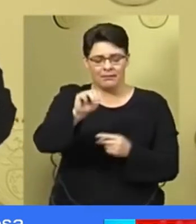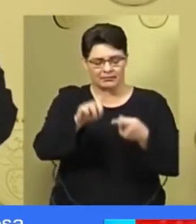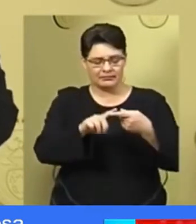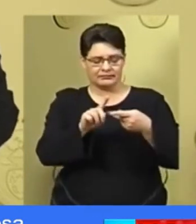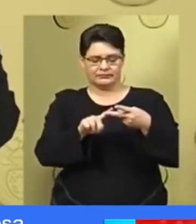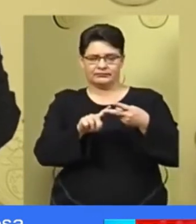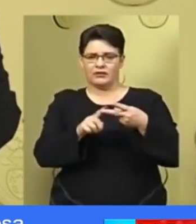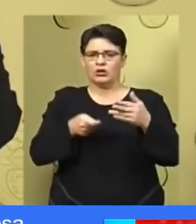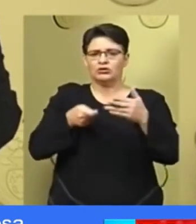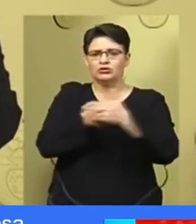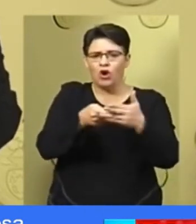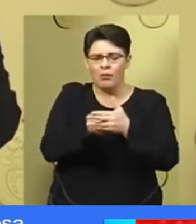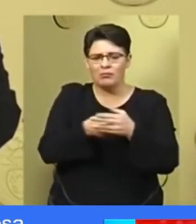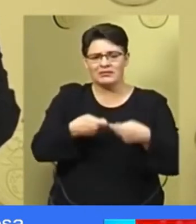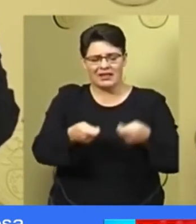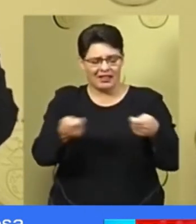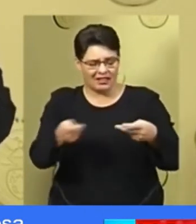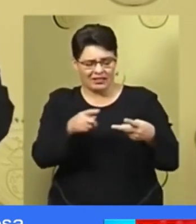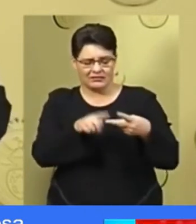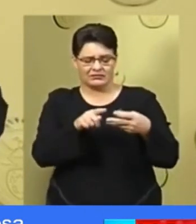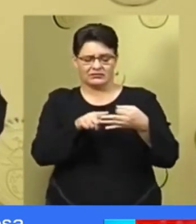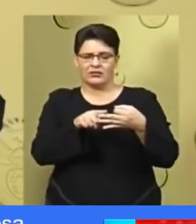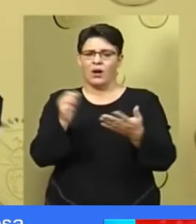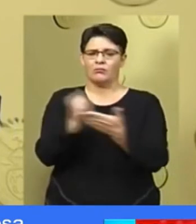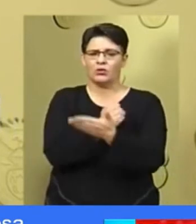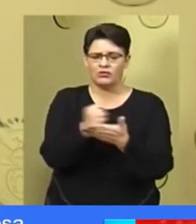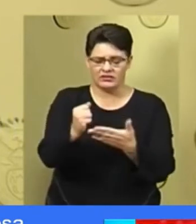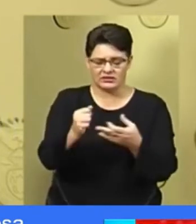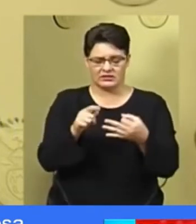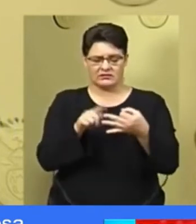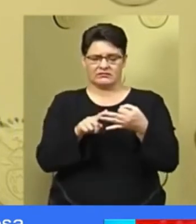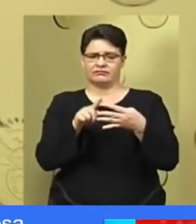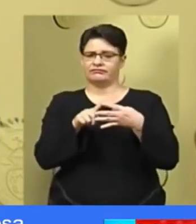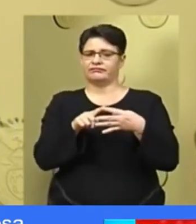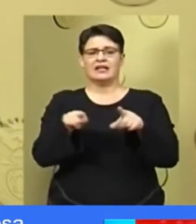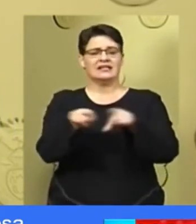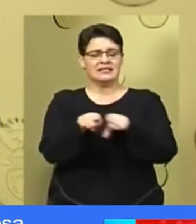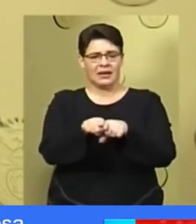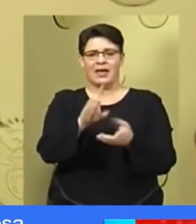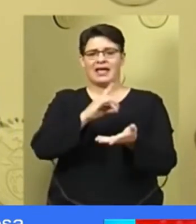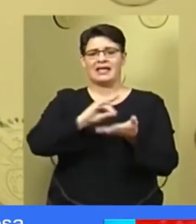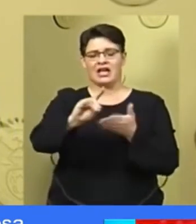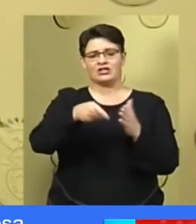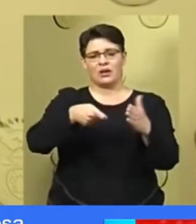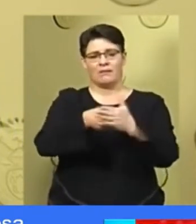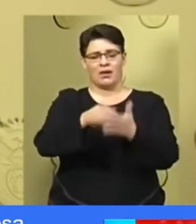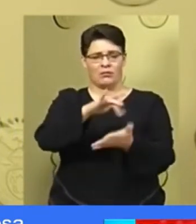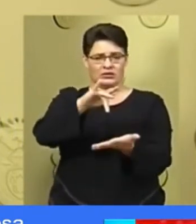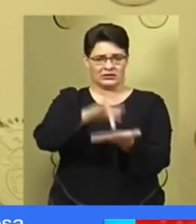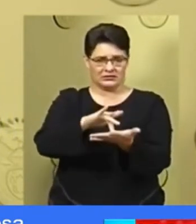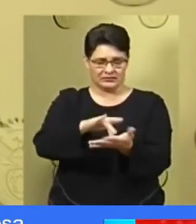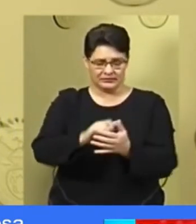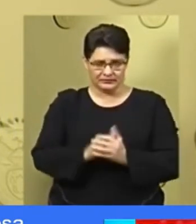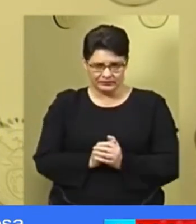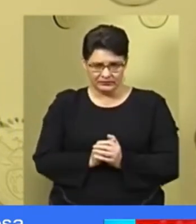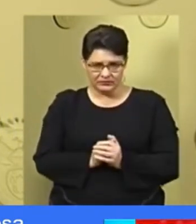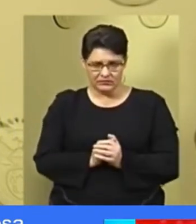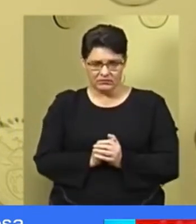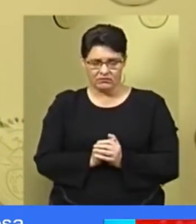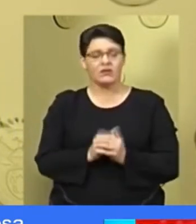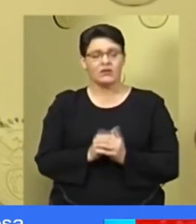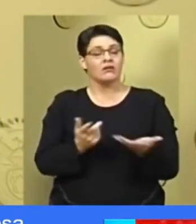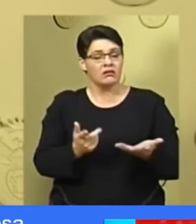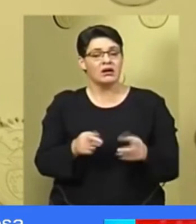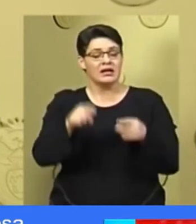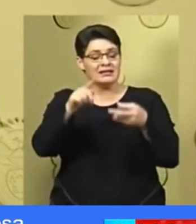points of sale devices, post offices as well as cash pay points. Secondly,